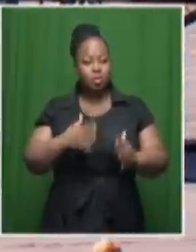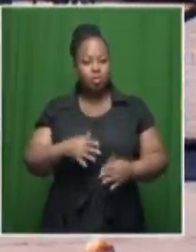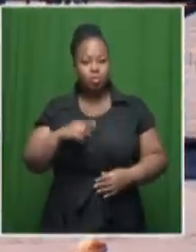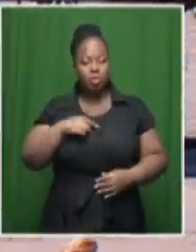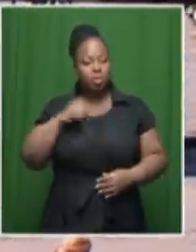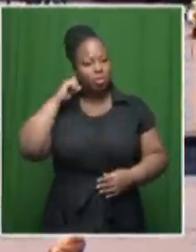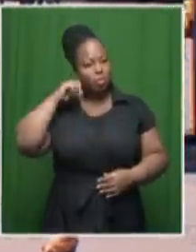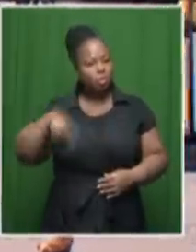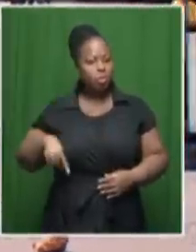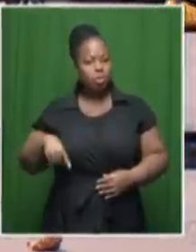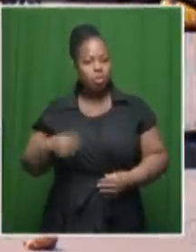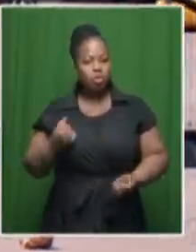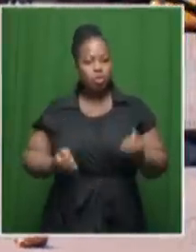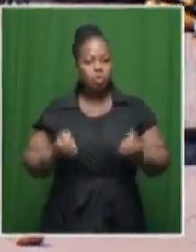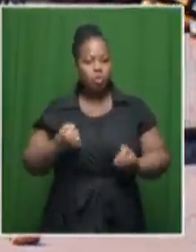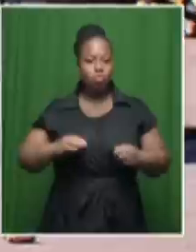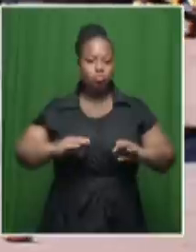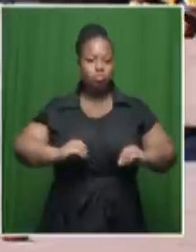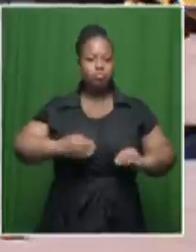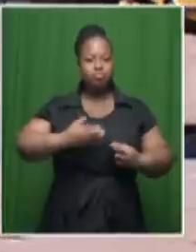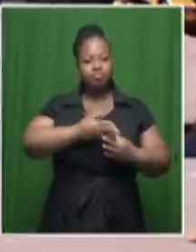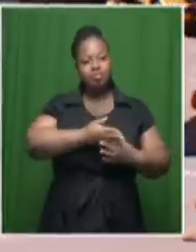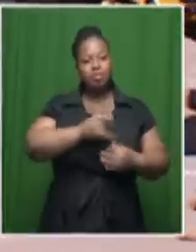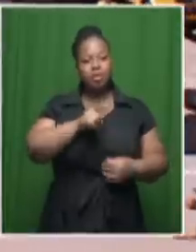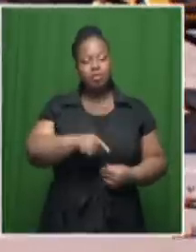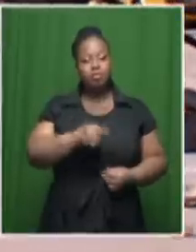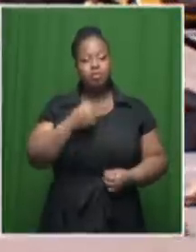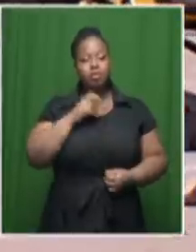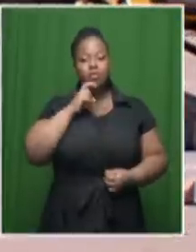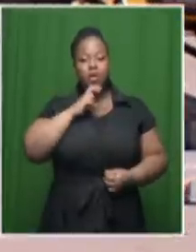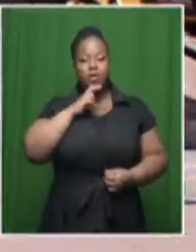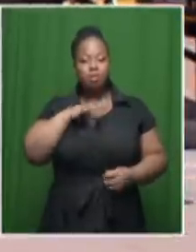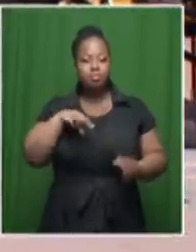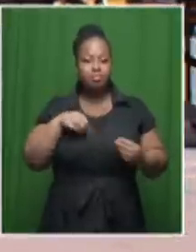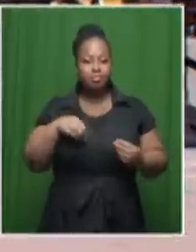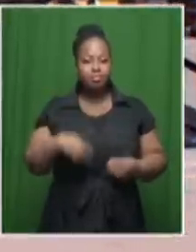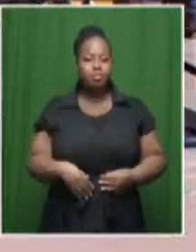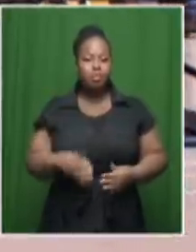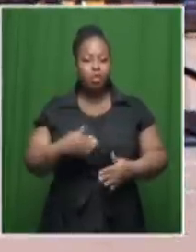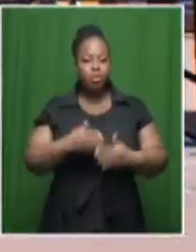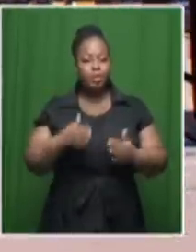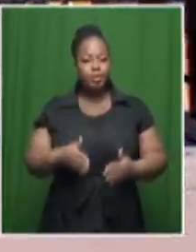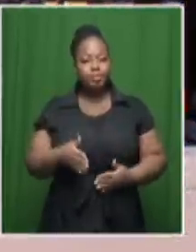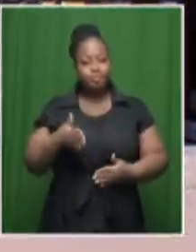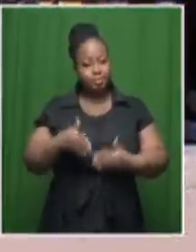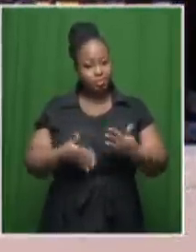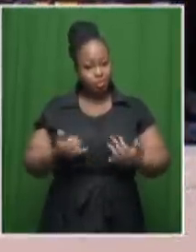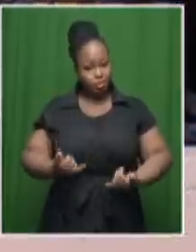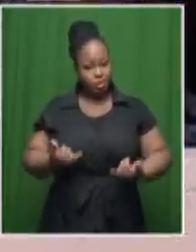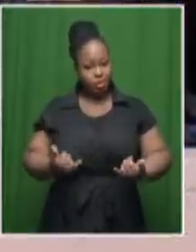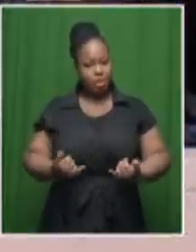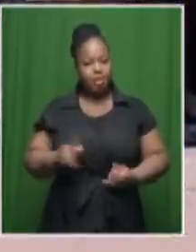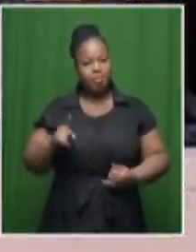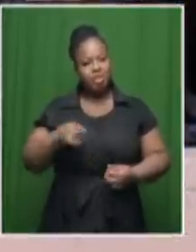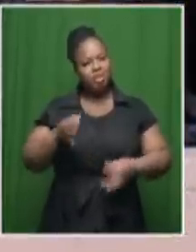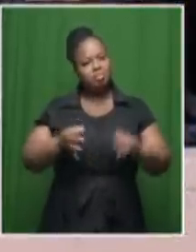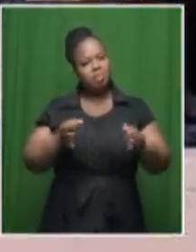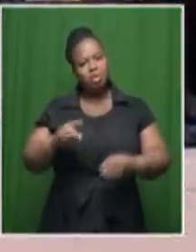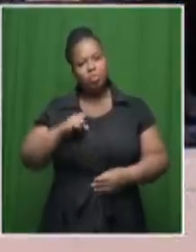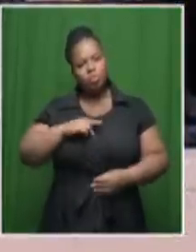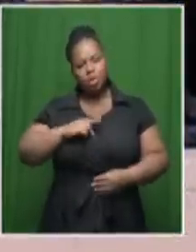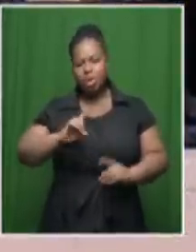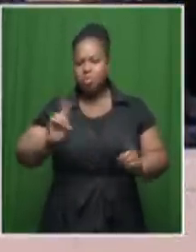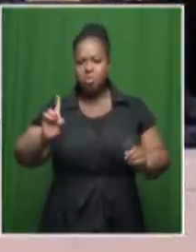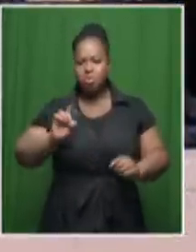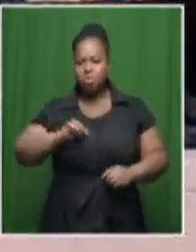ignored an interdict against their strike action that was granted on Friday. Workers have until the close of business today to